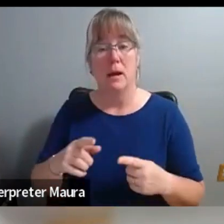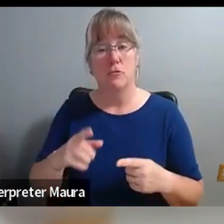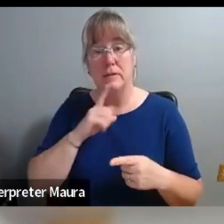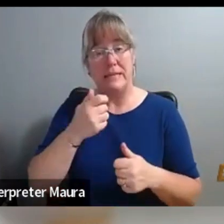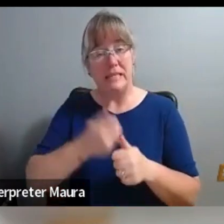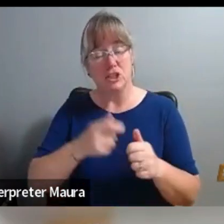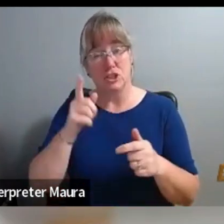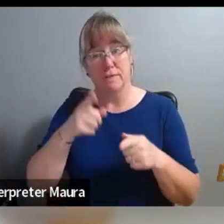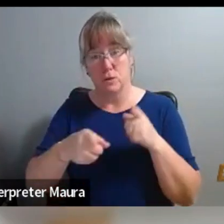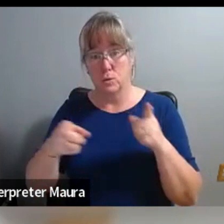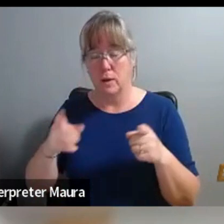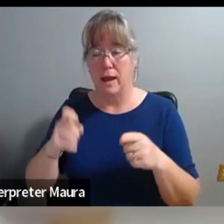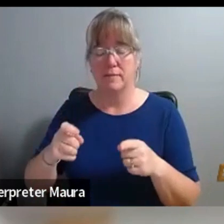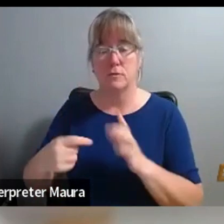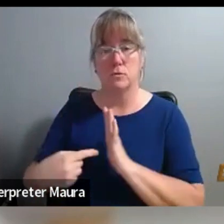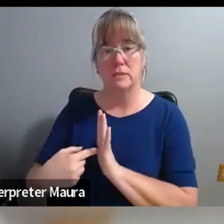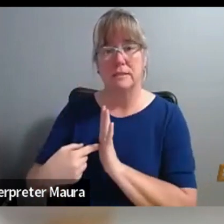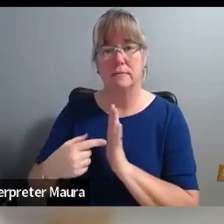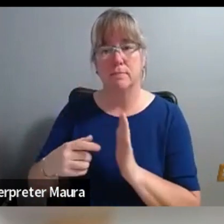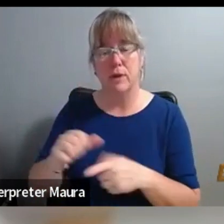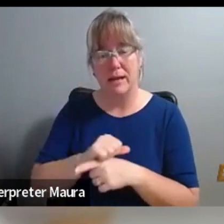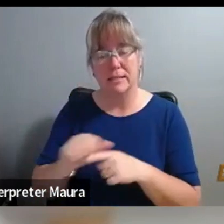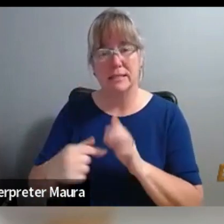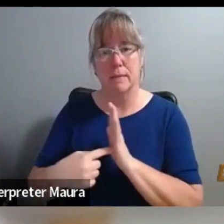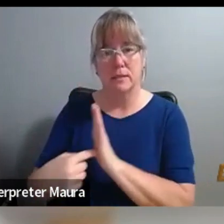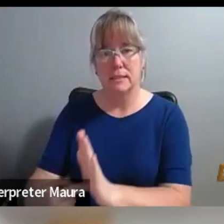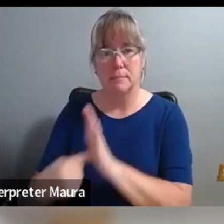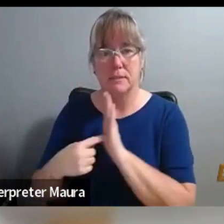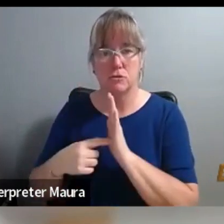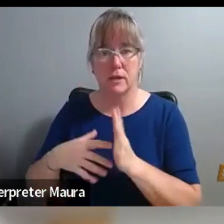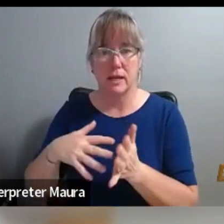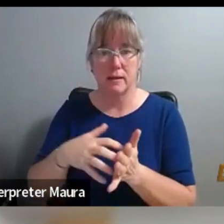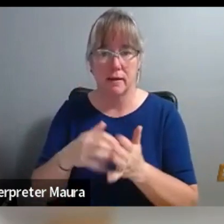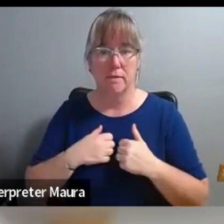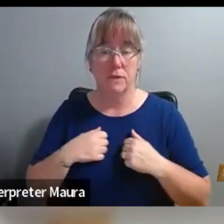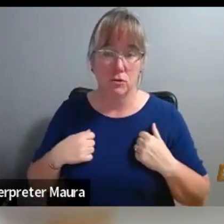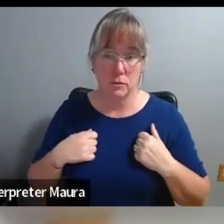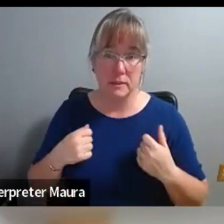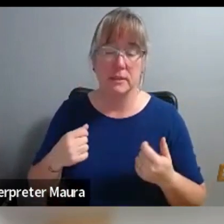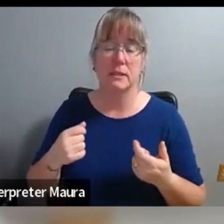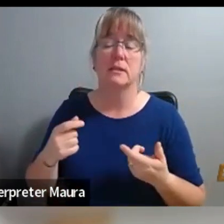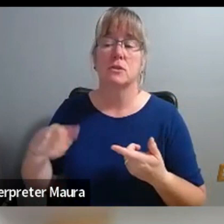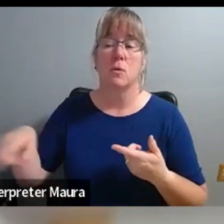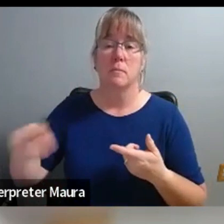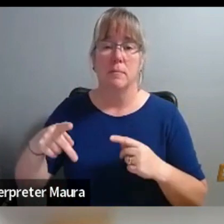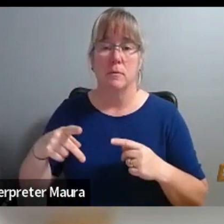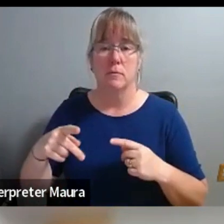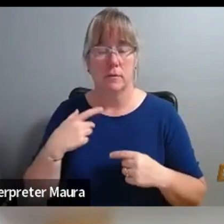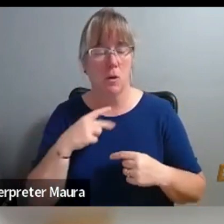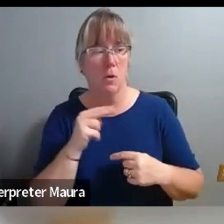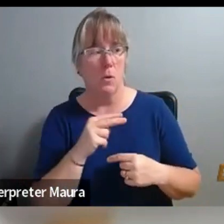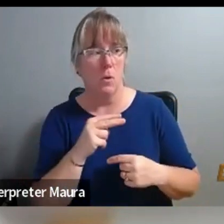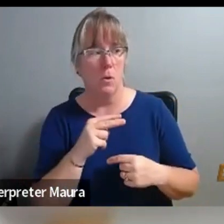demonstrating vulnerability so that people feel more comfortable letting their guard down.